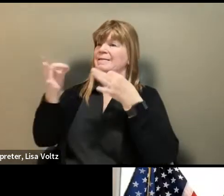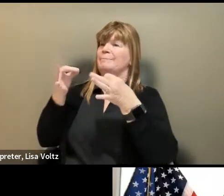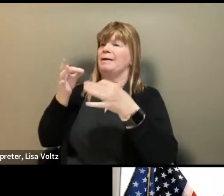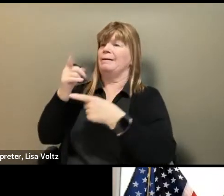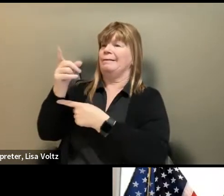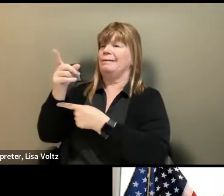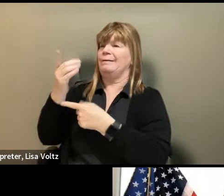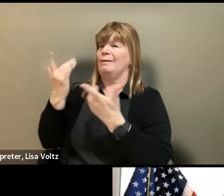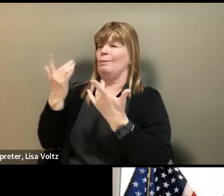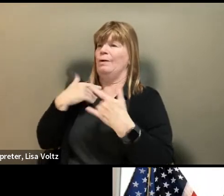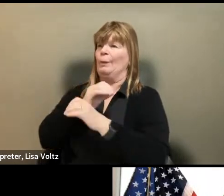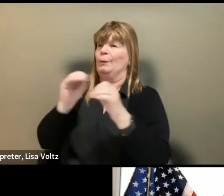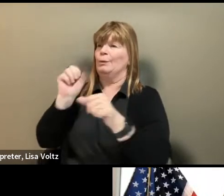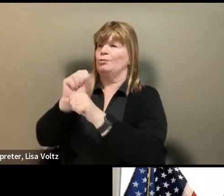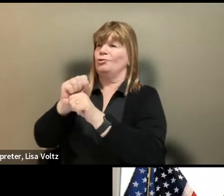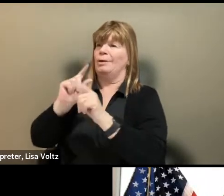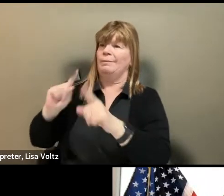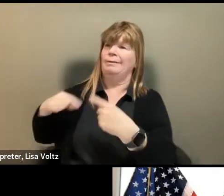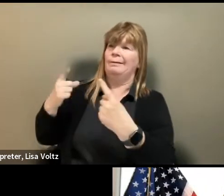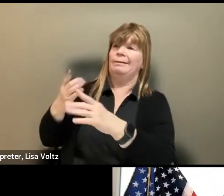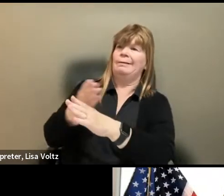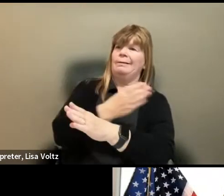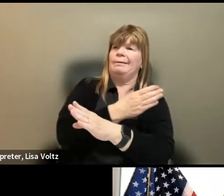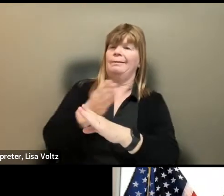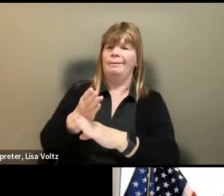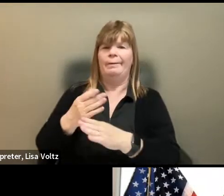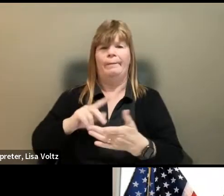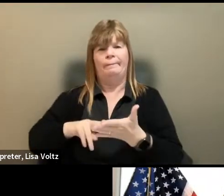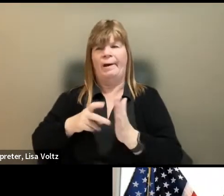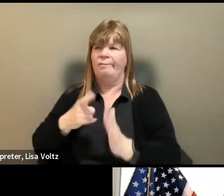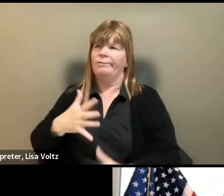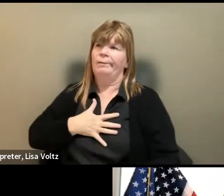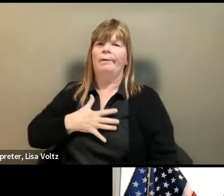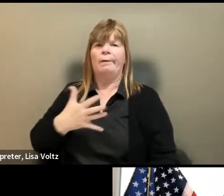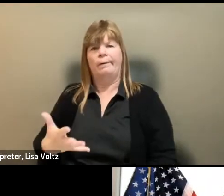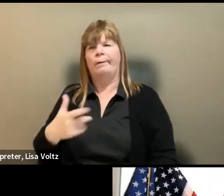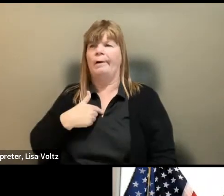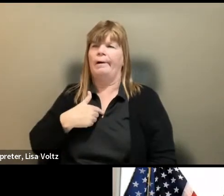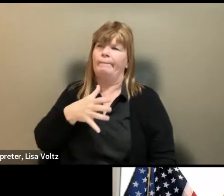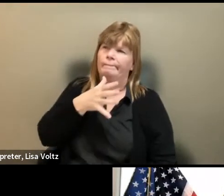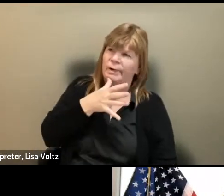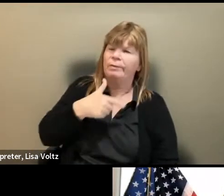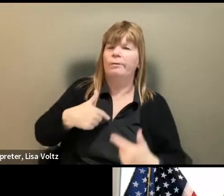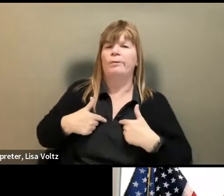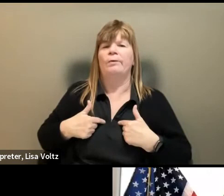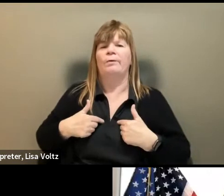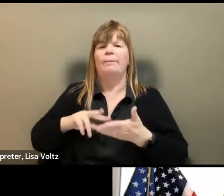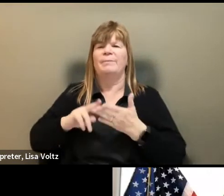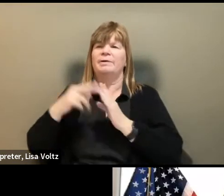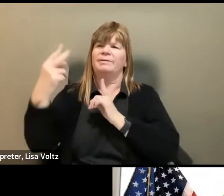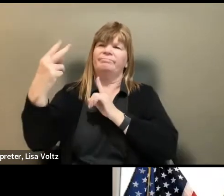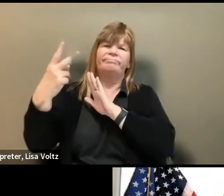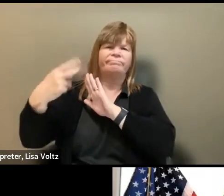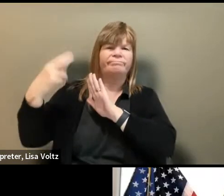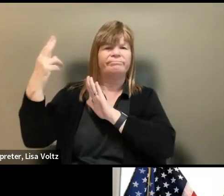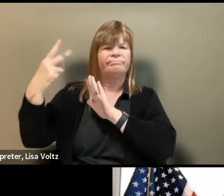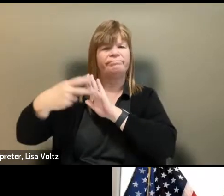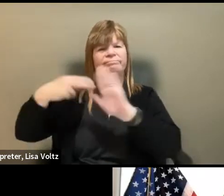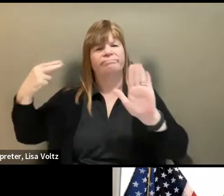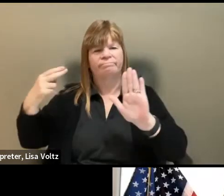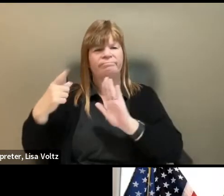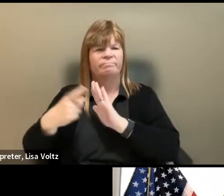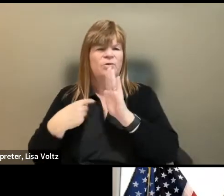would require or could require disclosing that she is a mother, which would invite stereotyping and discrimination.